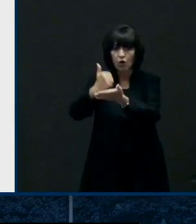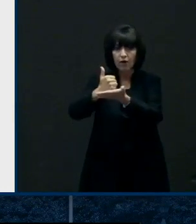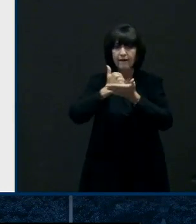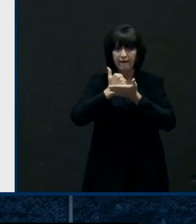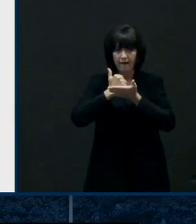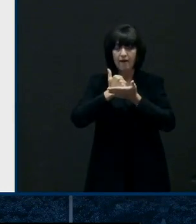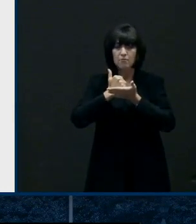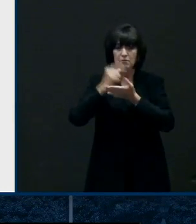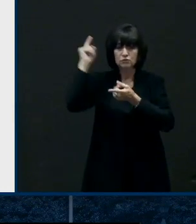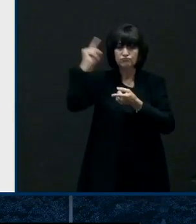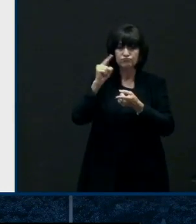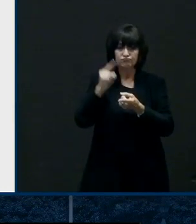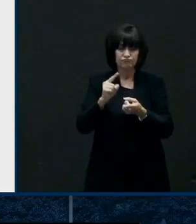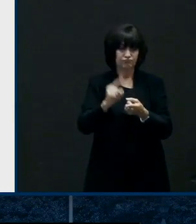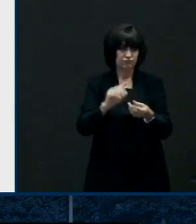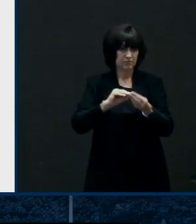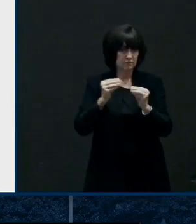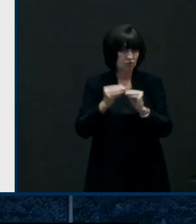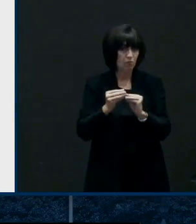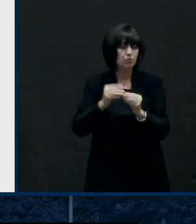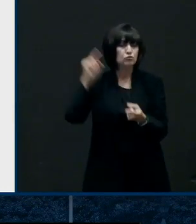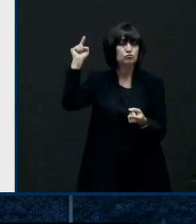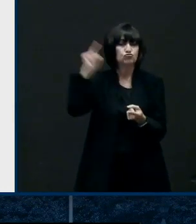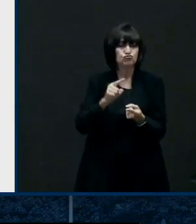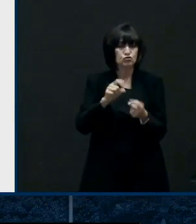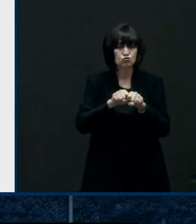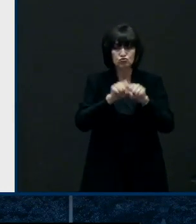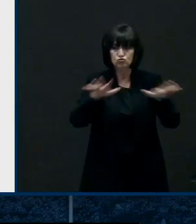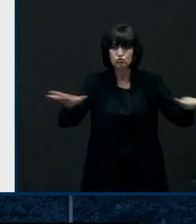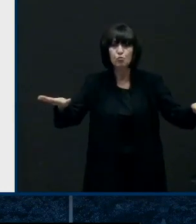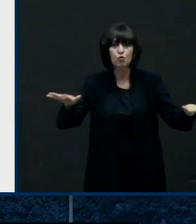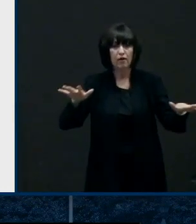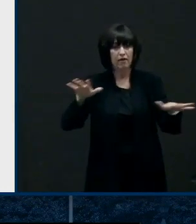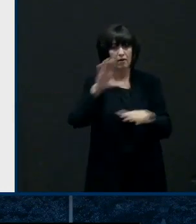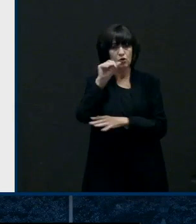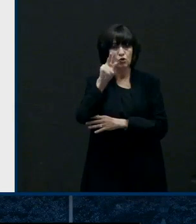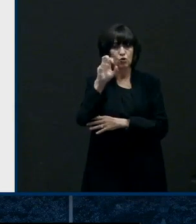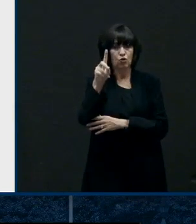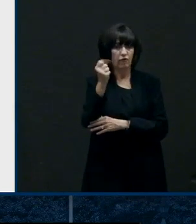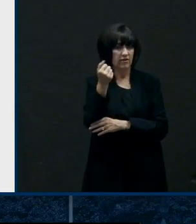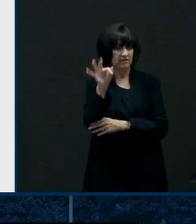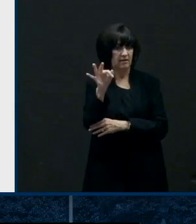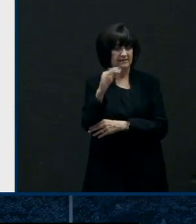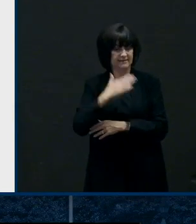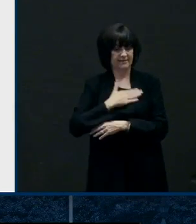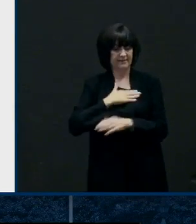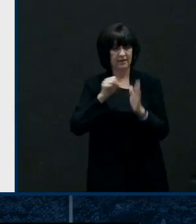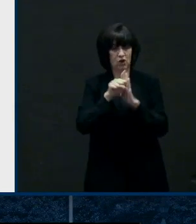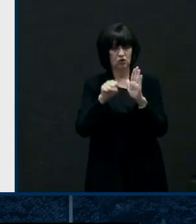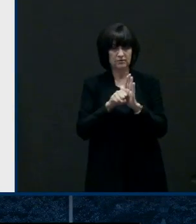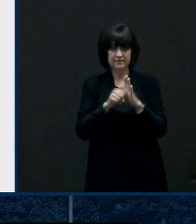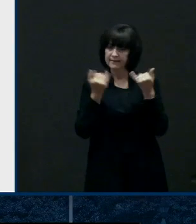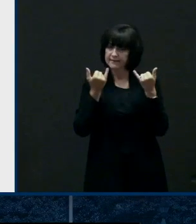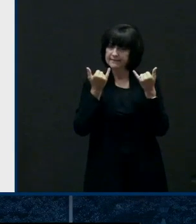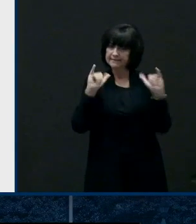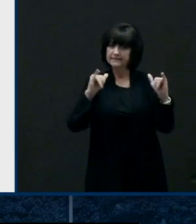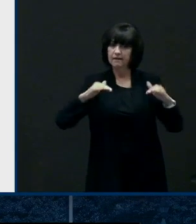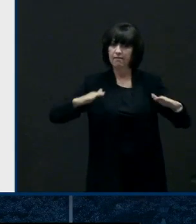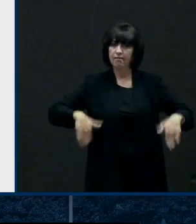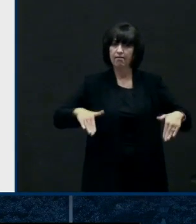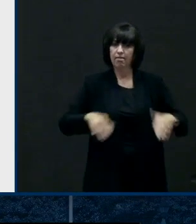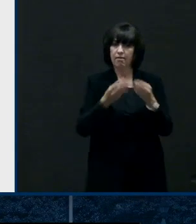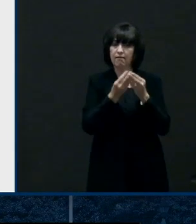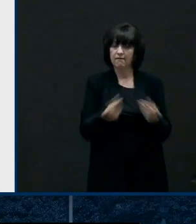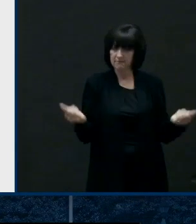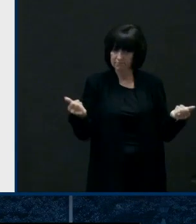uh reduce the spread of the virus a coven 19 in our state it's still here among us and so we need to be smart